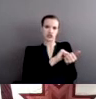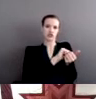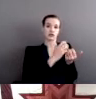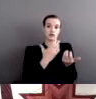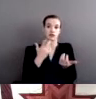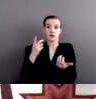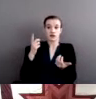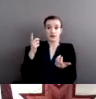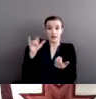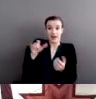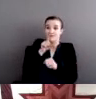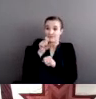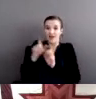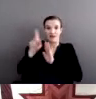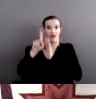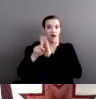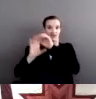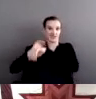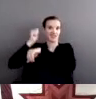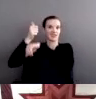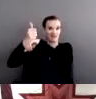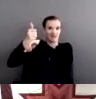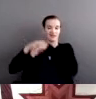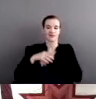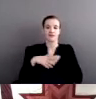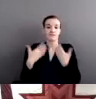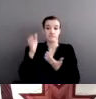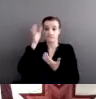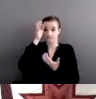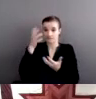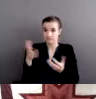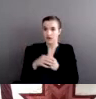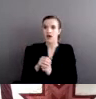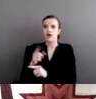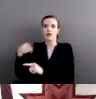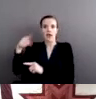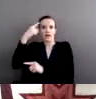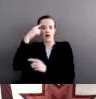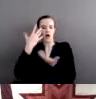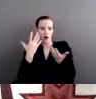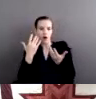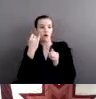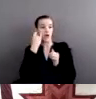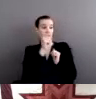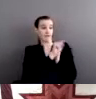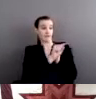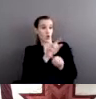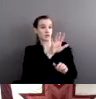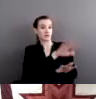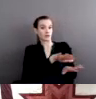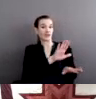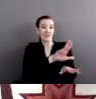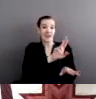time period. So the concept was if we remove children from native communities, take them far